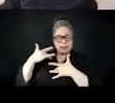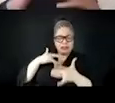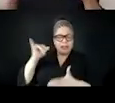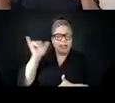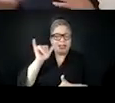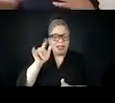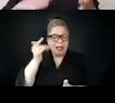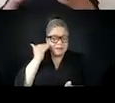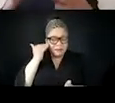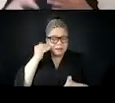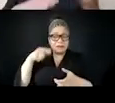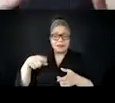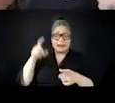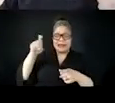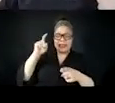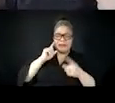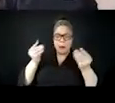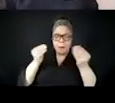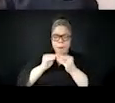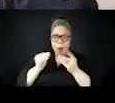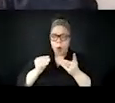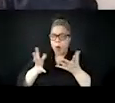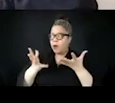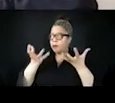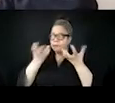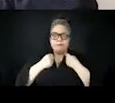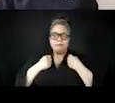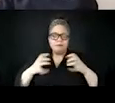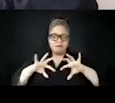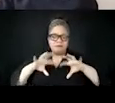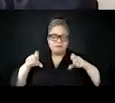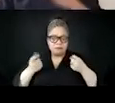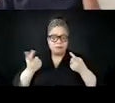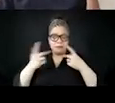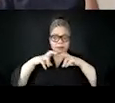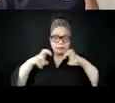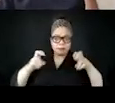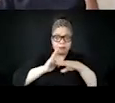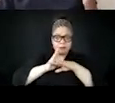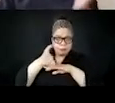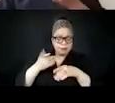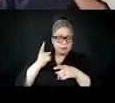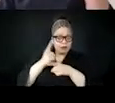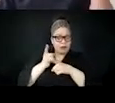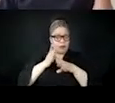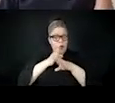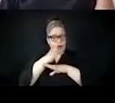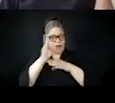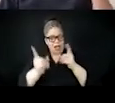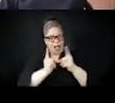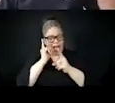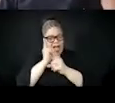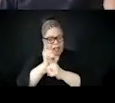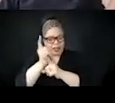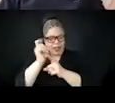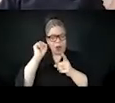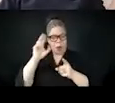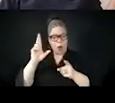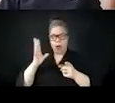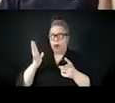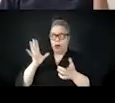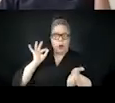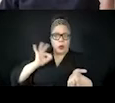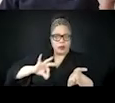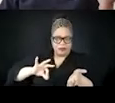Um, over accurate or useful or whatever. Um, so when we're thinking about this, what immediately, like when we're talking about the